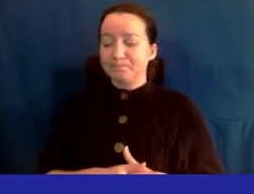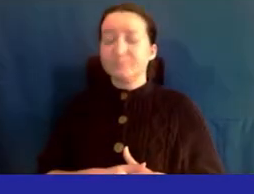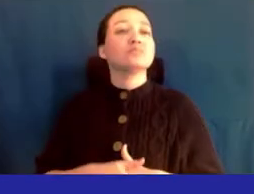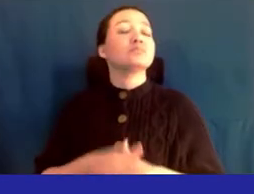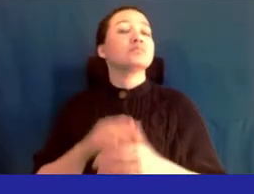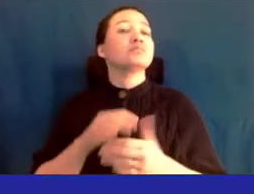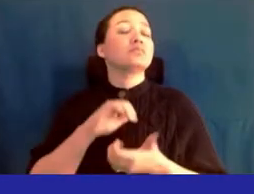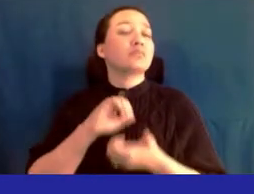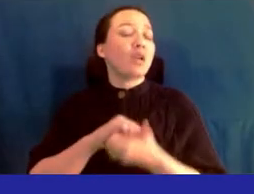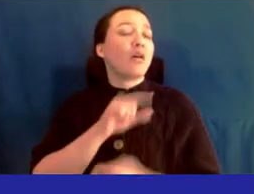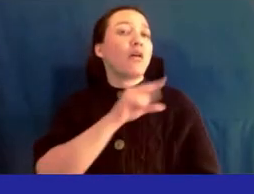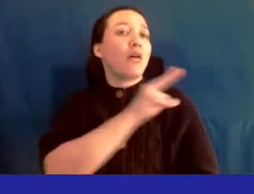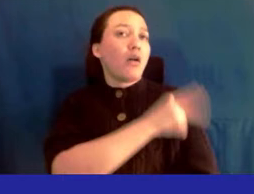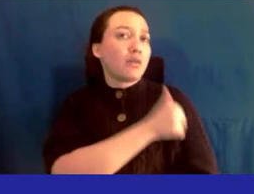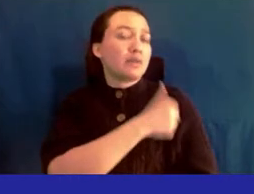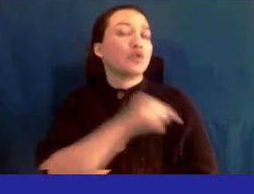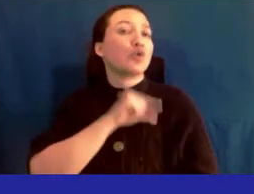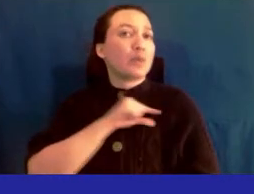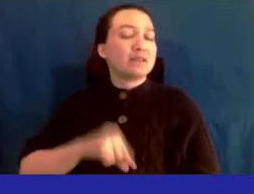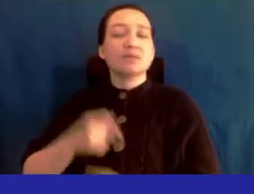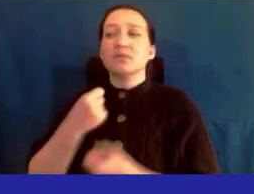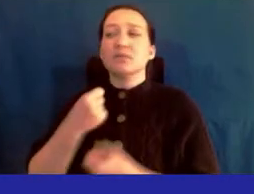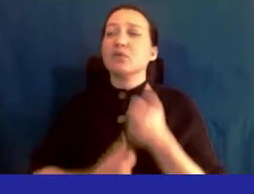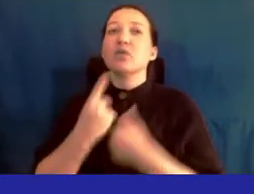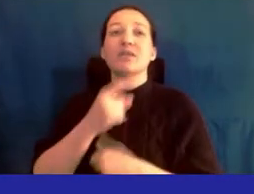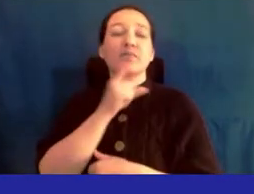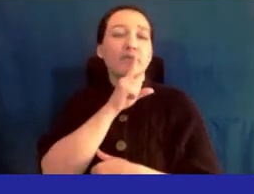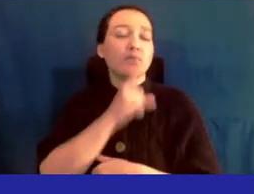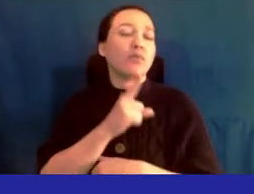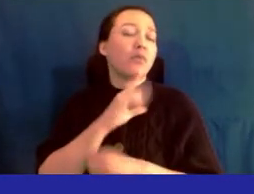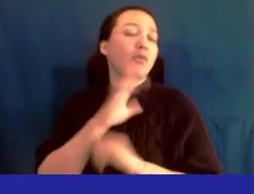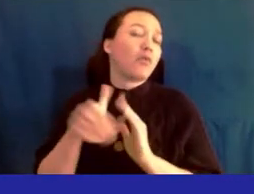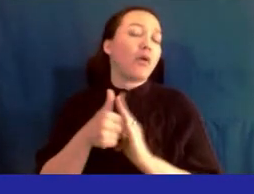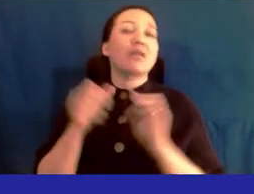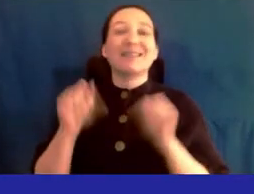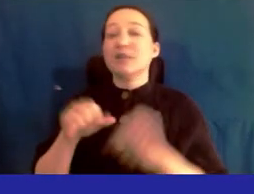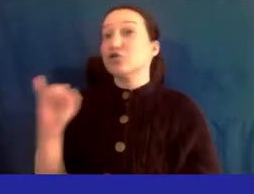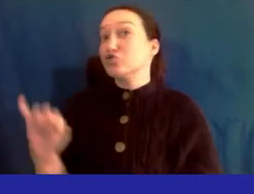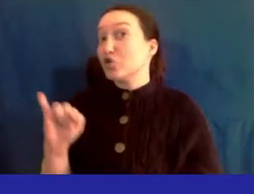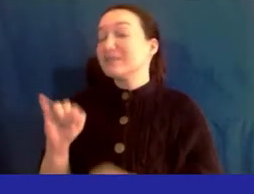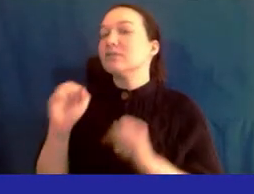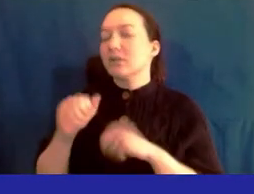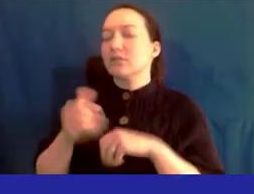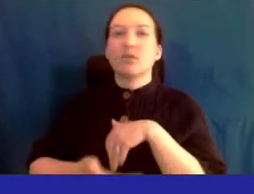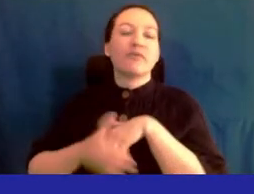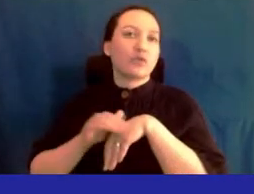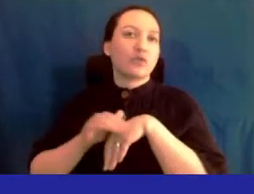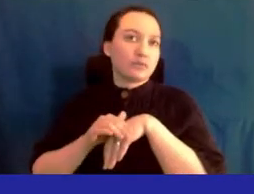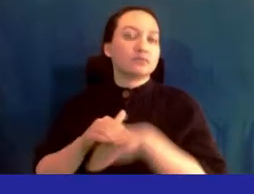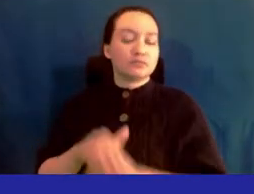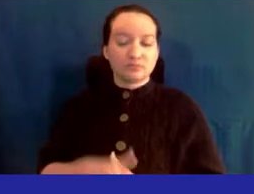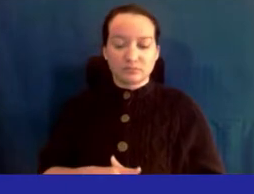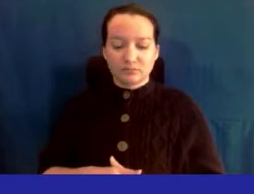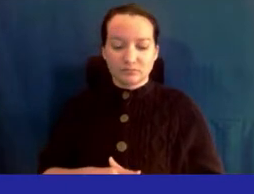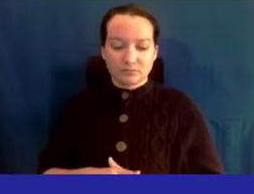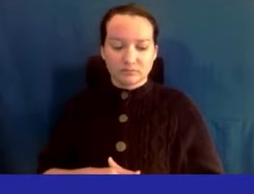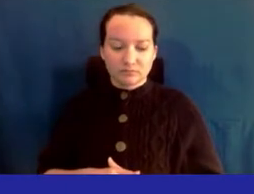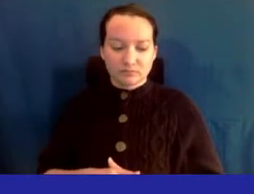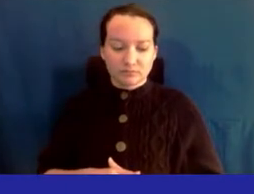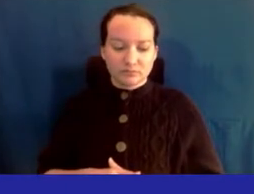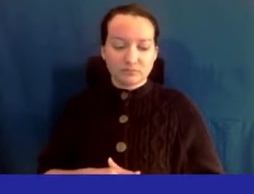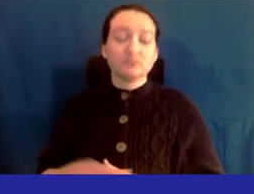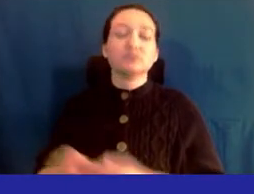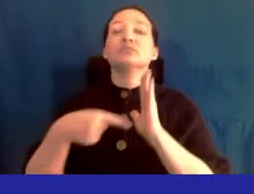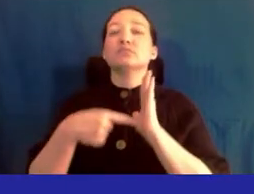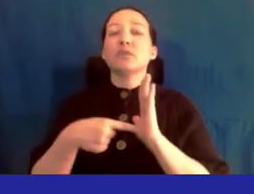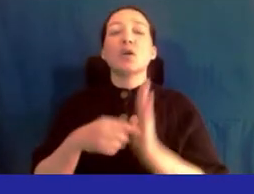with hospitals in queens to ensure everyone that is eligible for insurance gets coverage for example